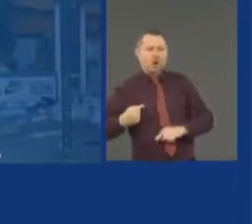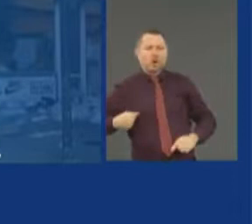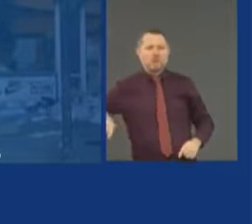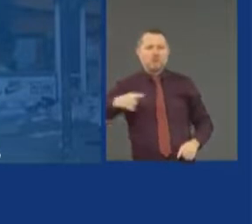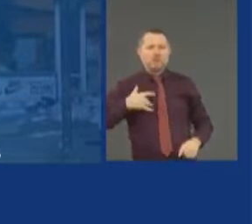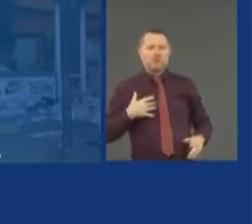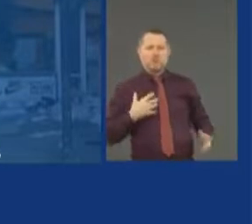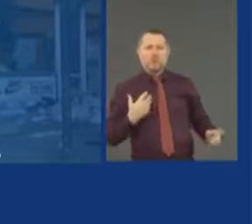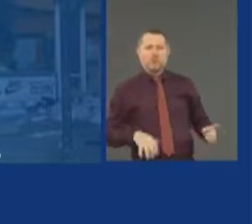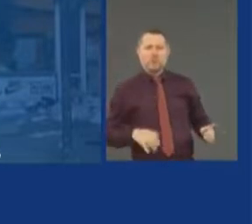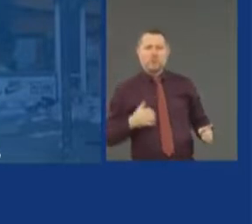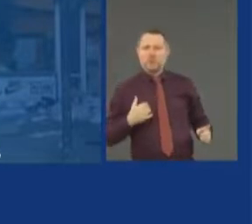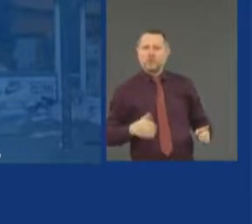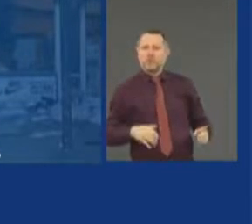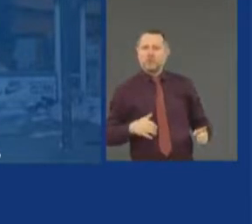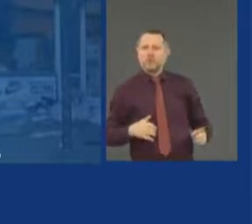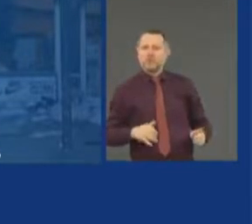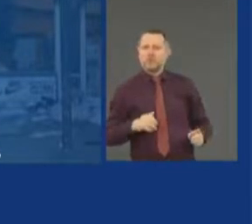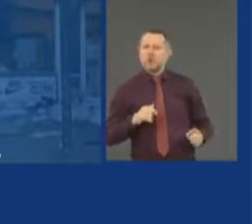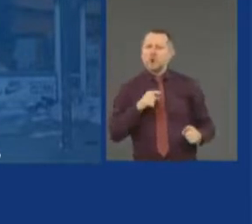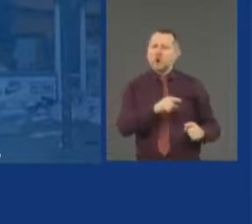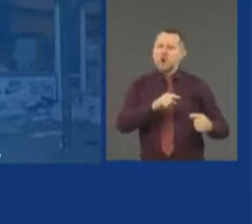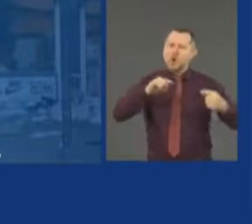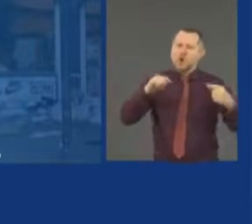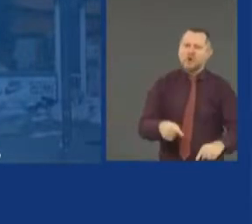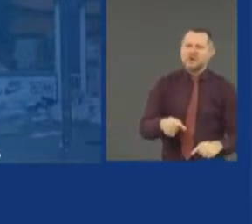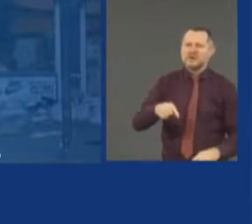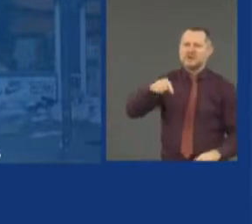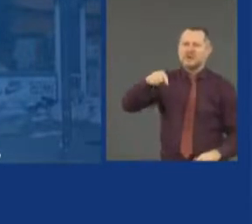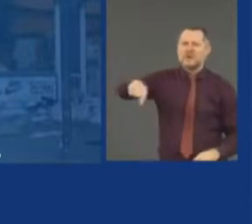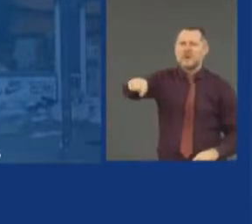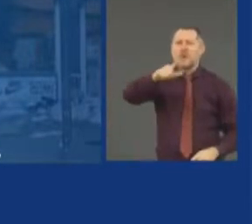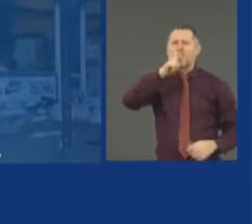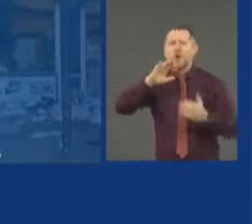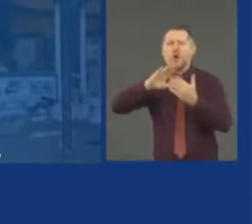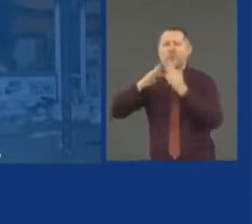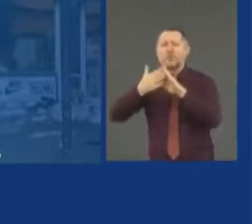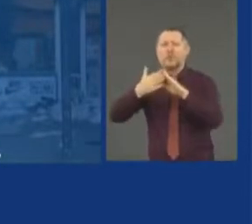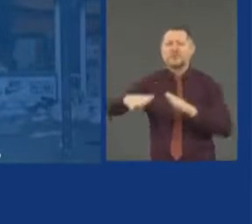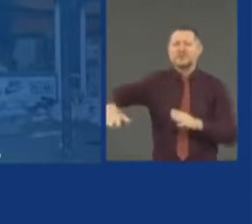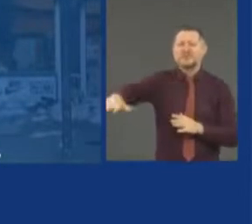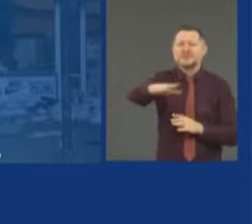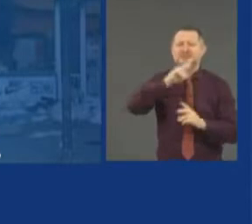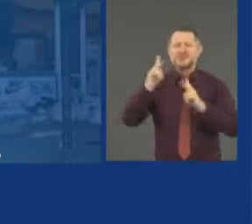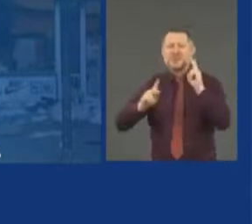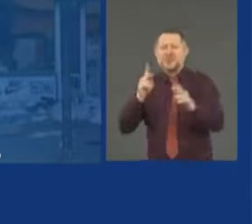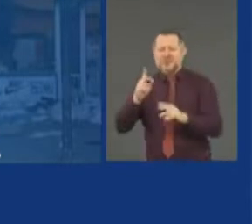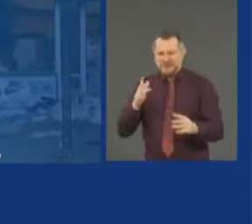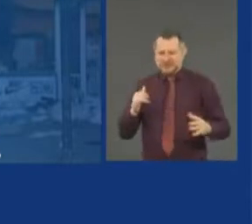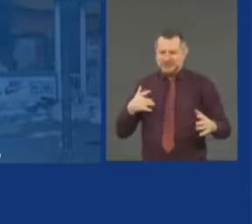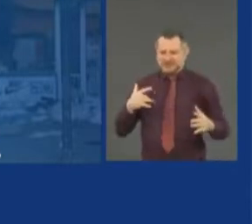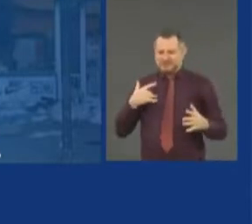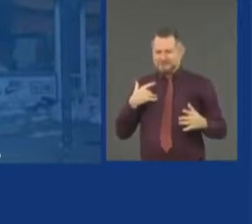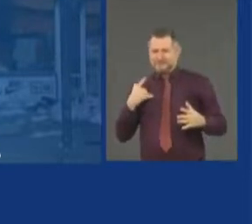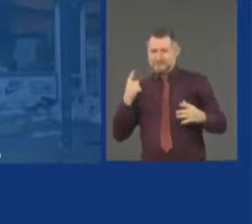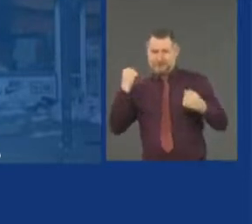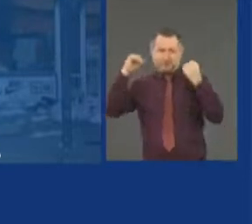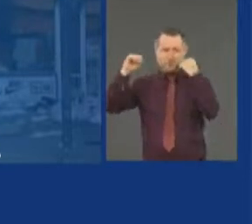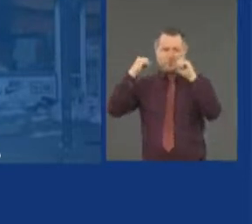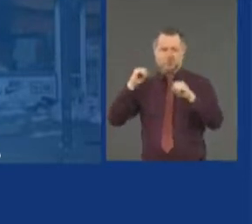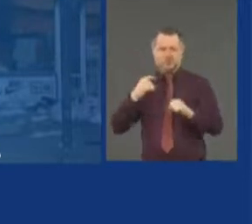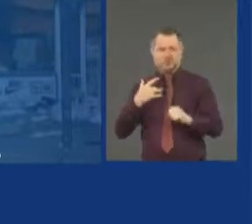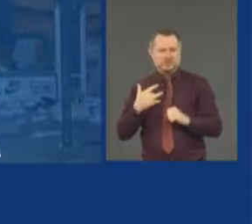of the protesters, which are the communities that tend to be the poorest communities